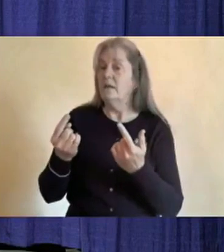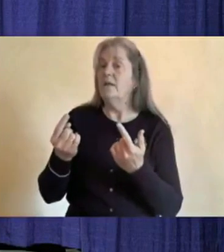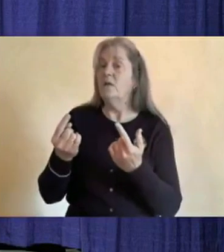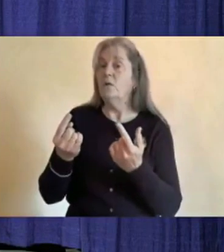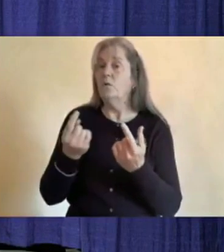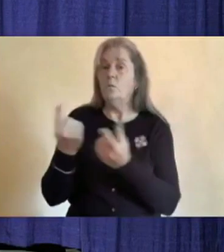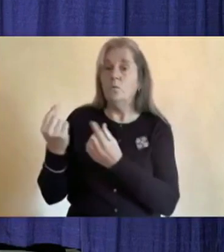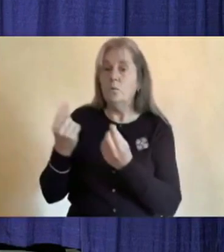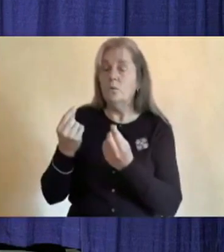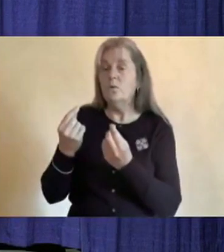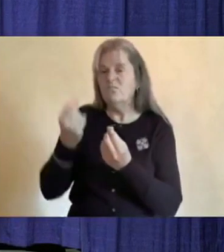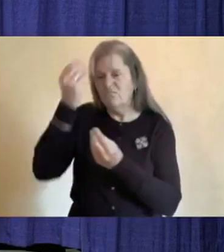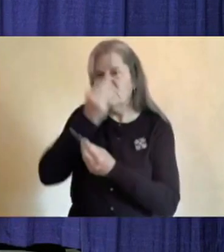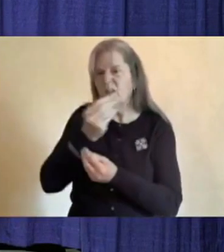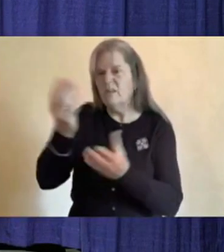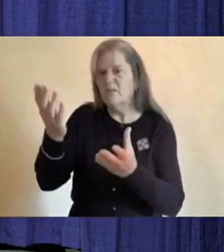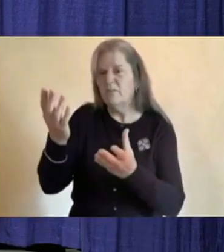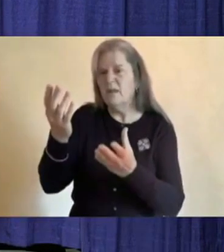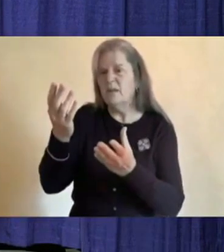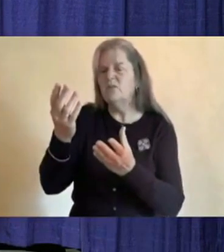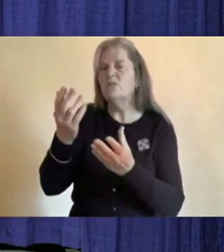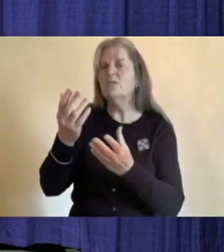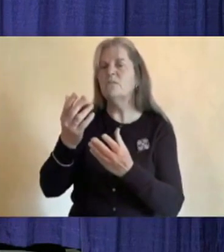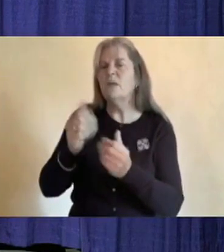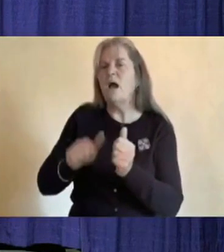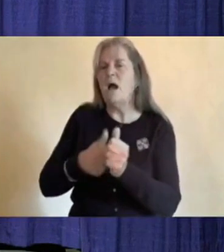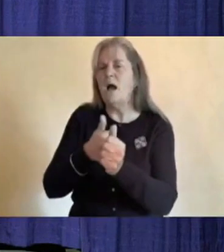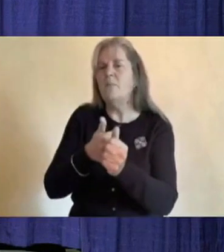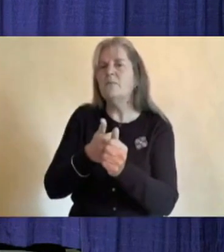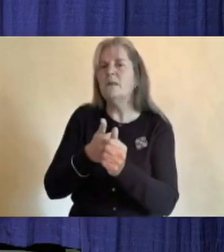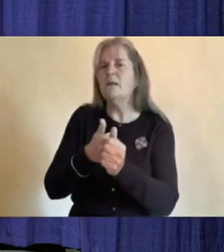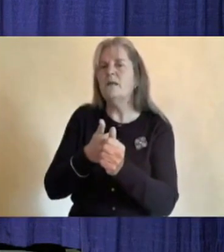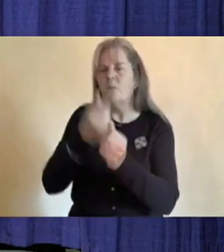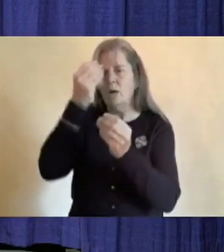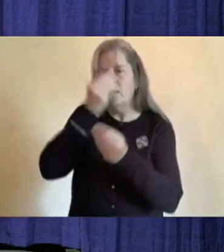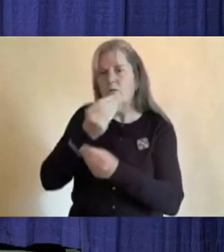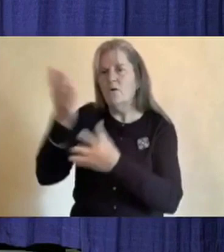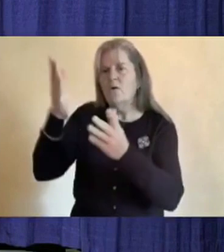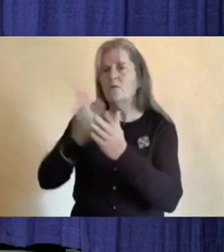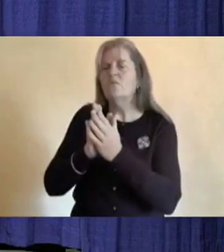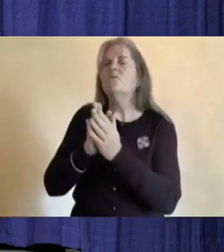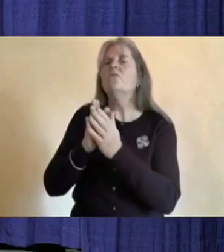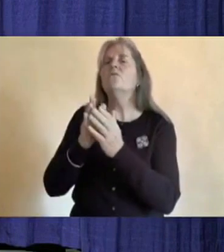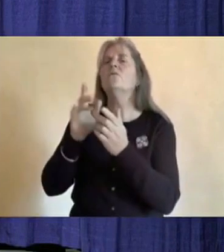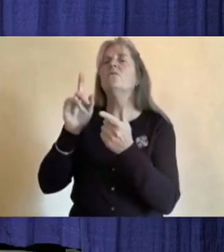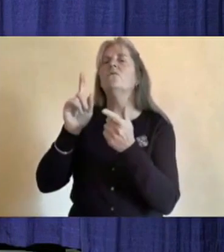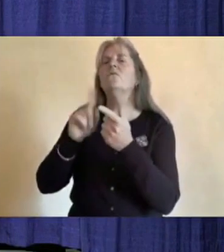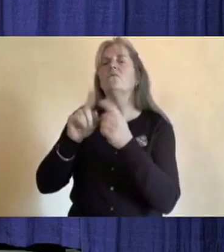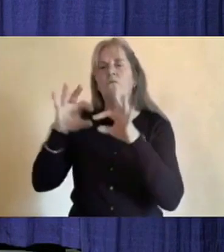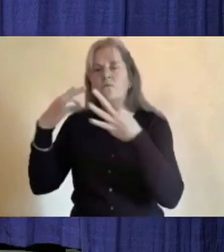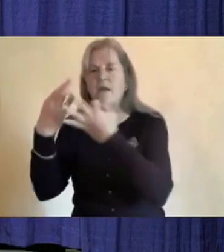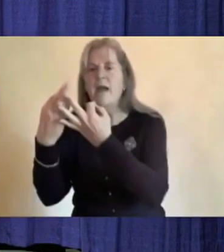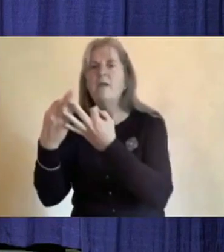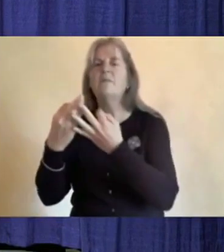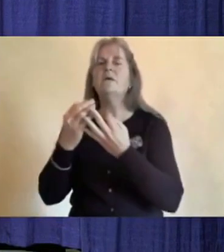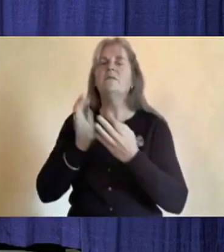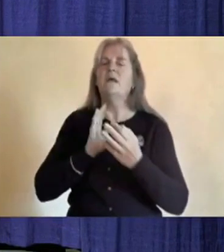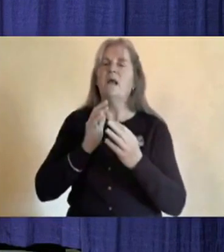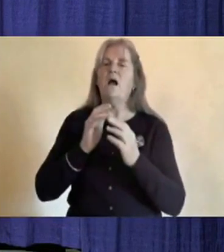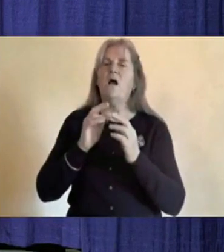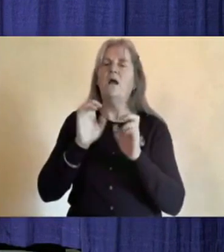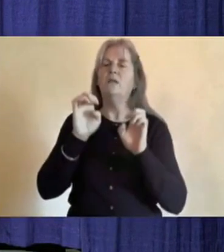This interim update is being shared with families and our education partners and will be posted on